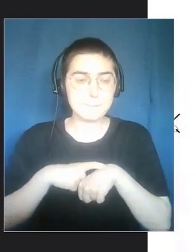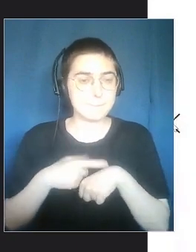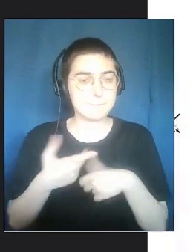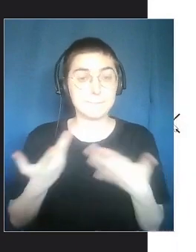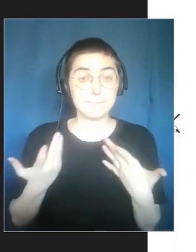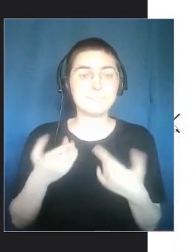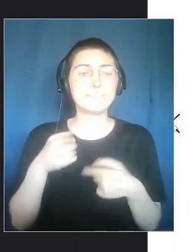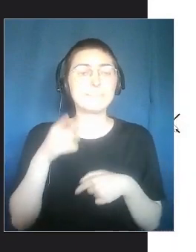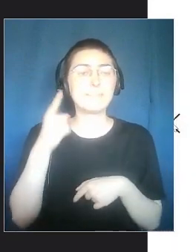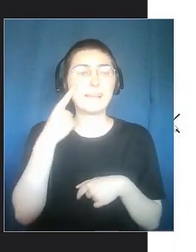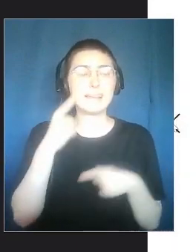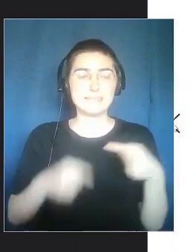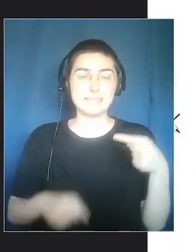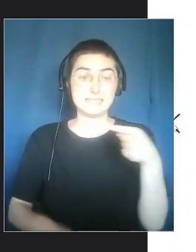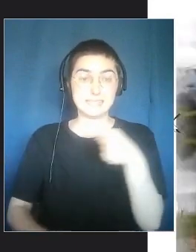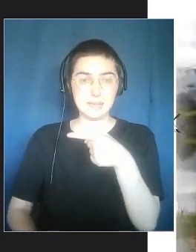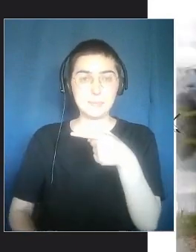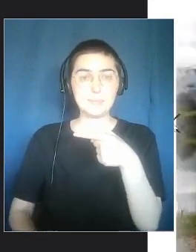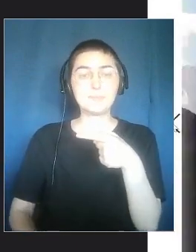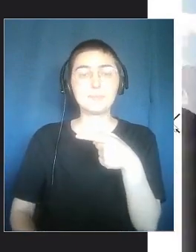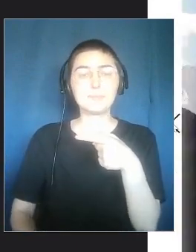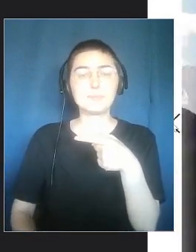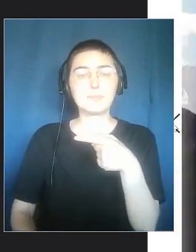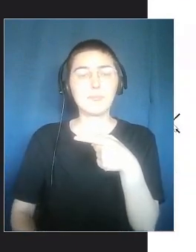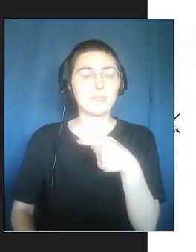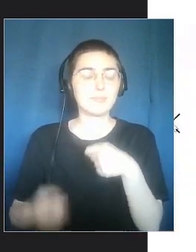So, you can see here.